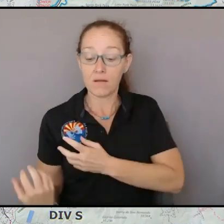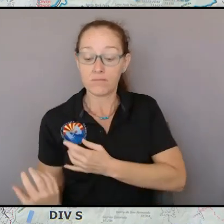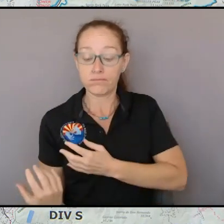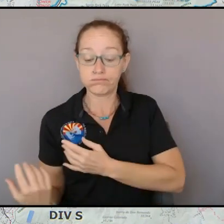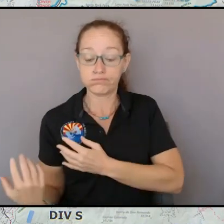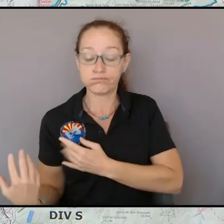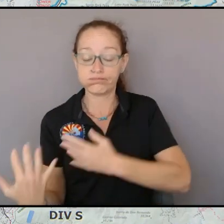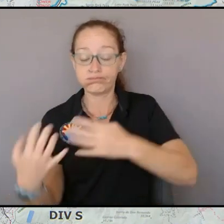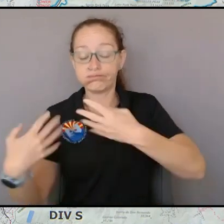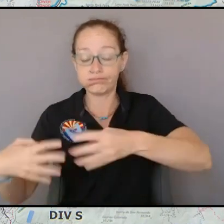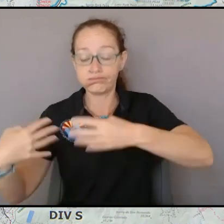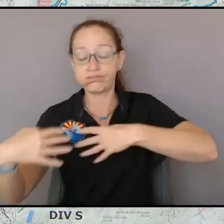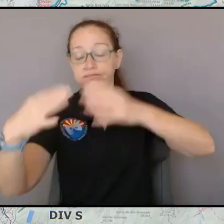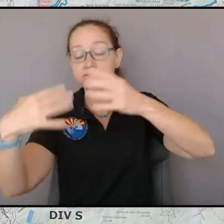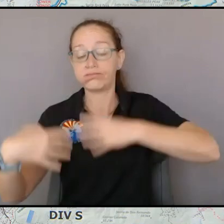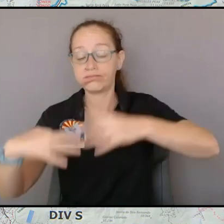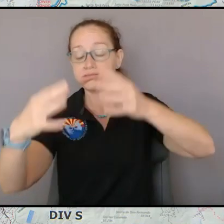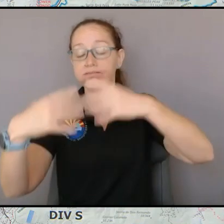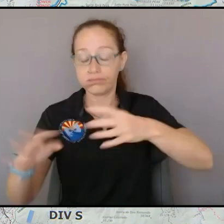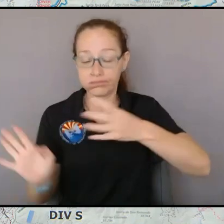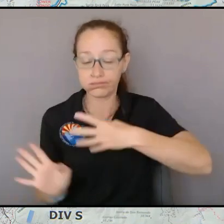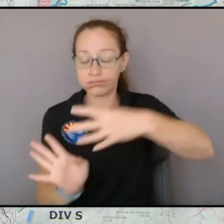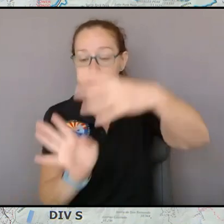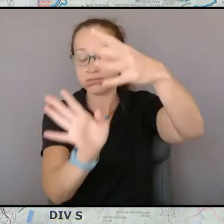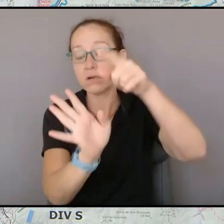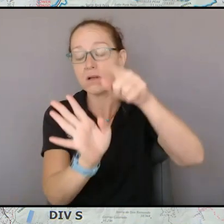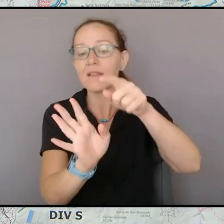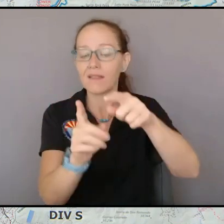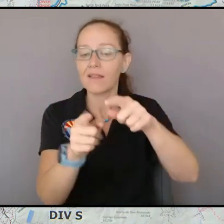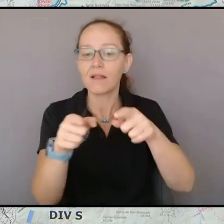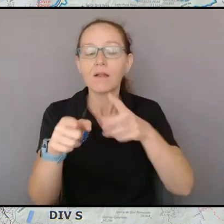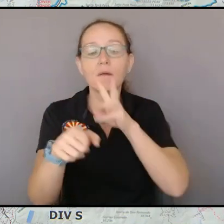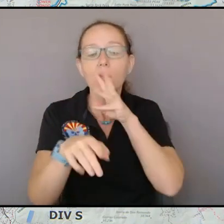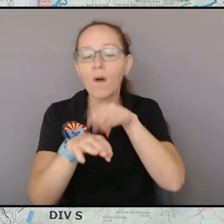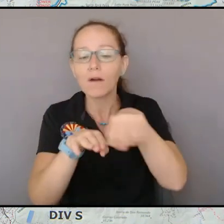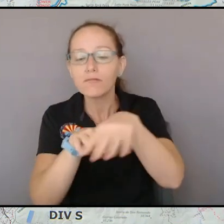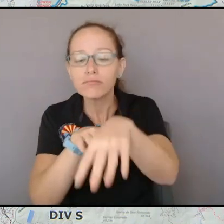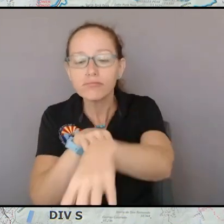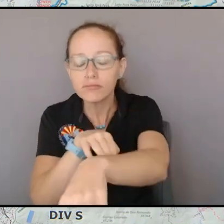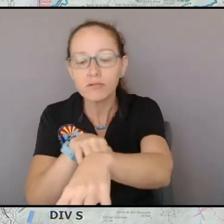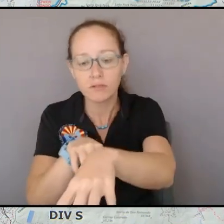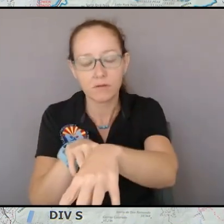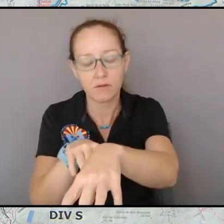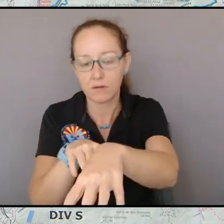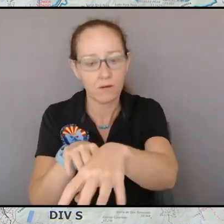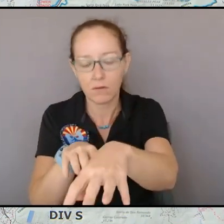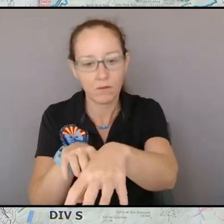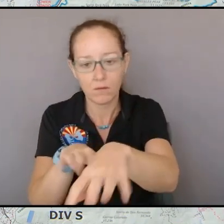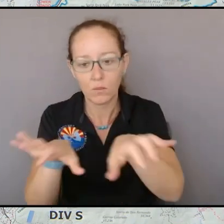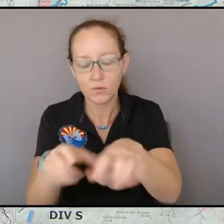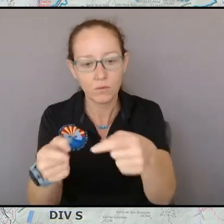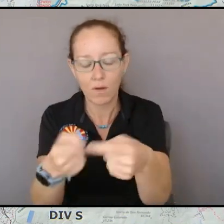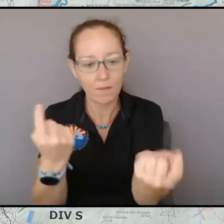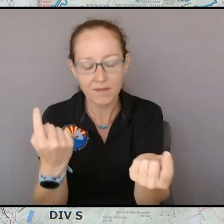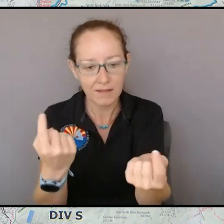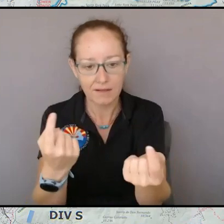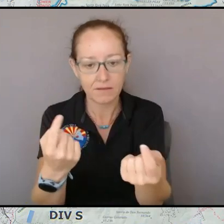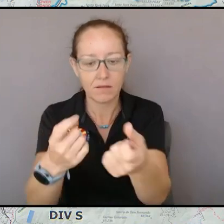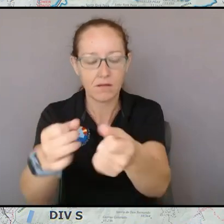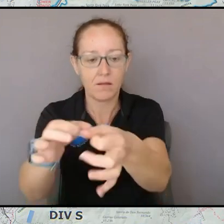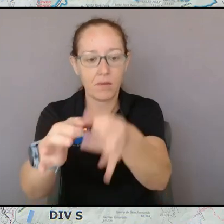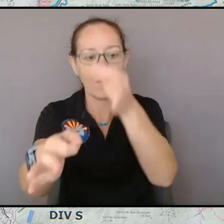direction the place where the the fire grew to the north to the northwest that prompted the evacuations of the 73 quarter